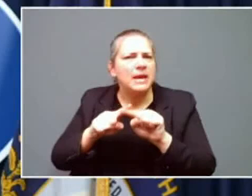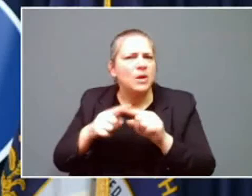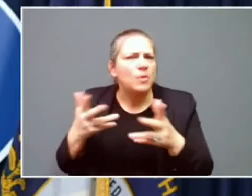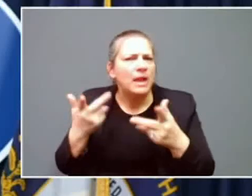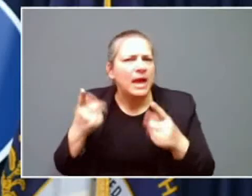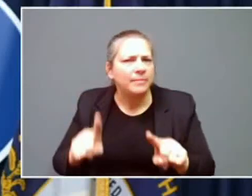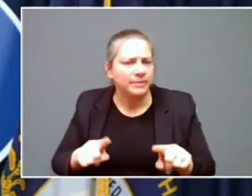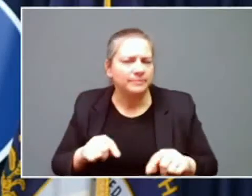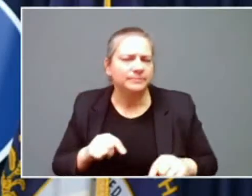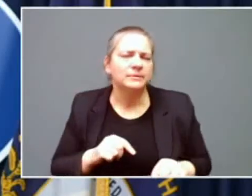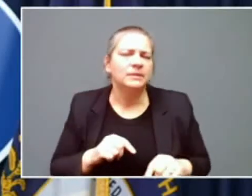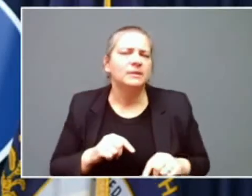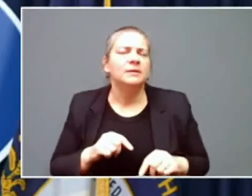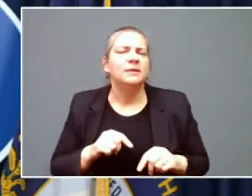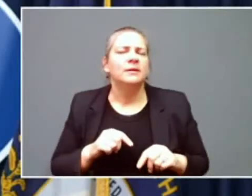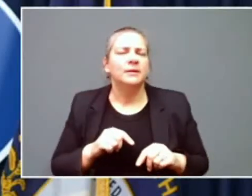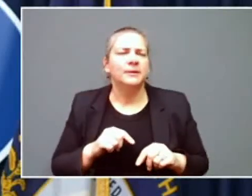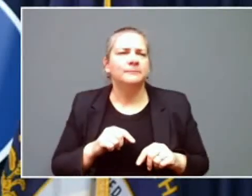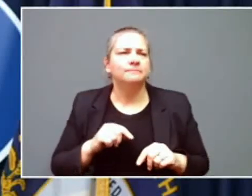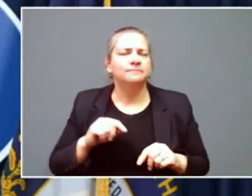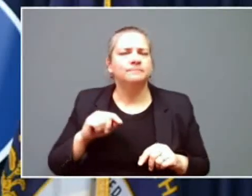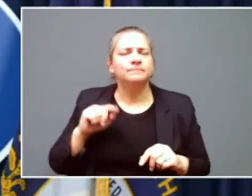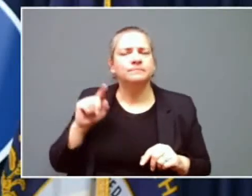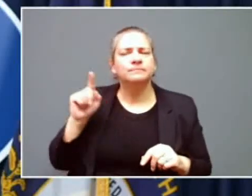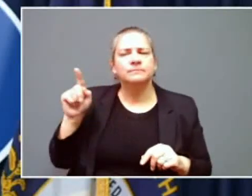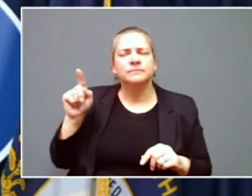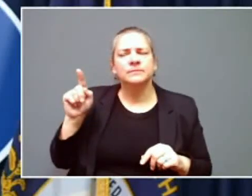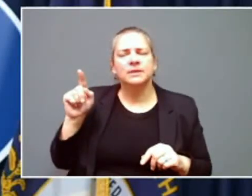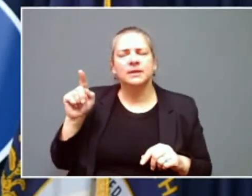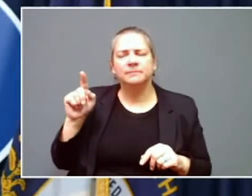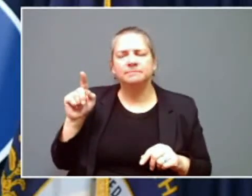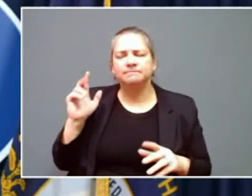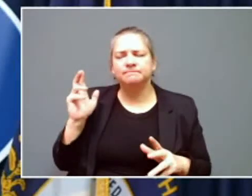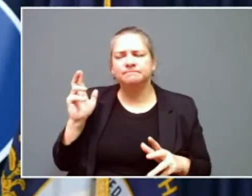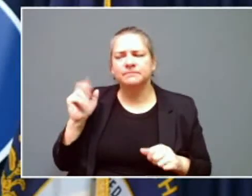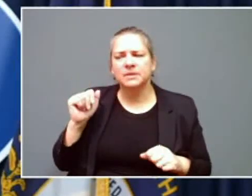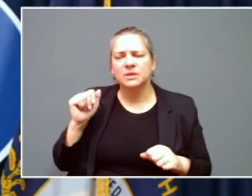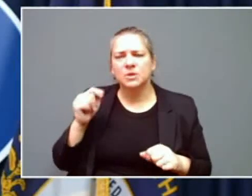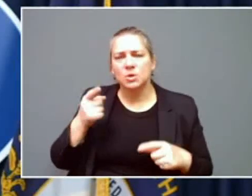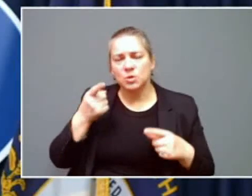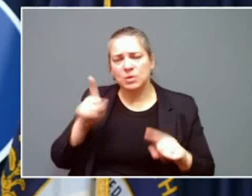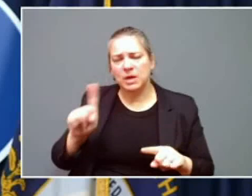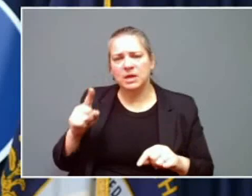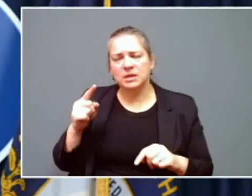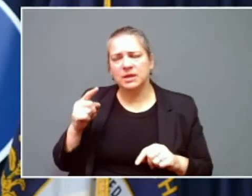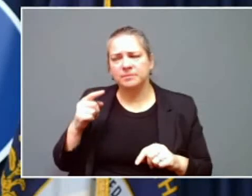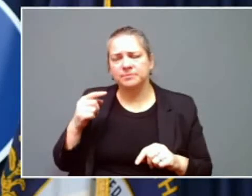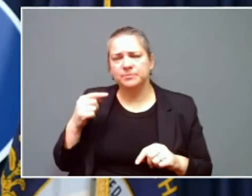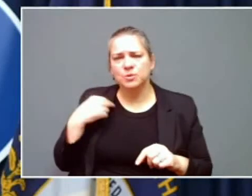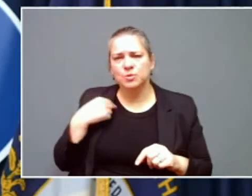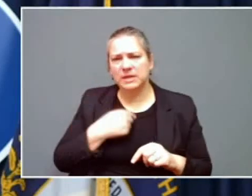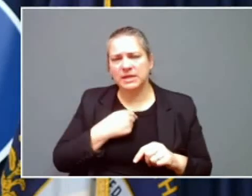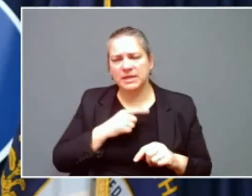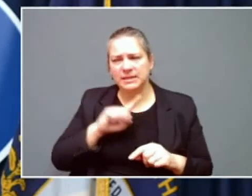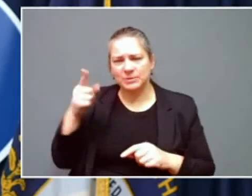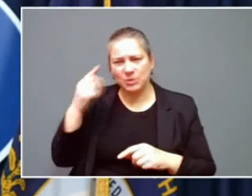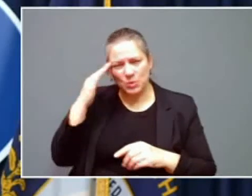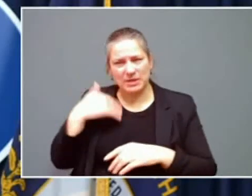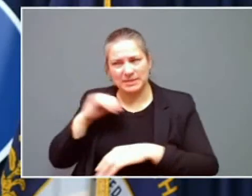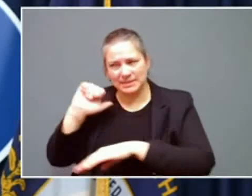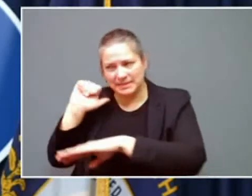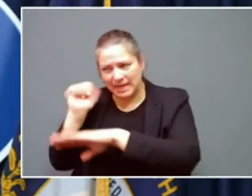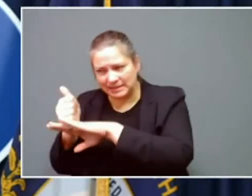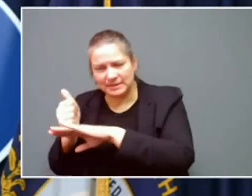it's been suggested already, that as we come out and we'll be setting up along some of the key